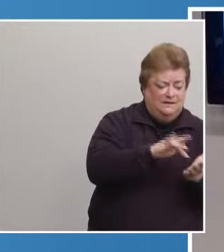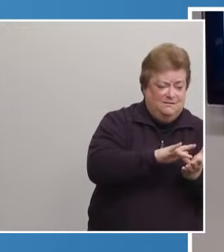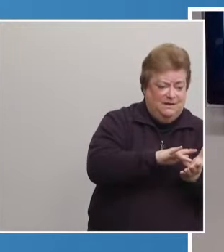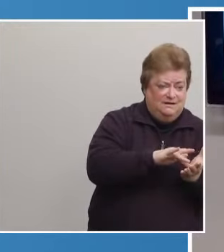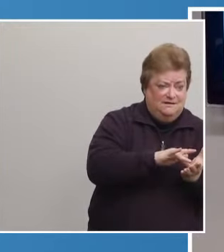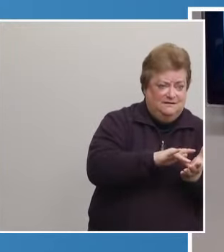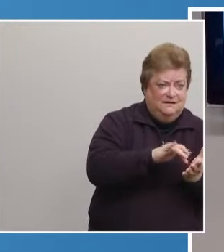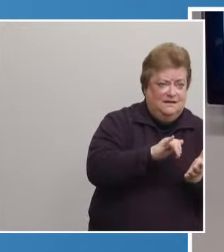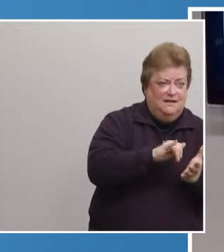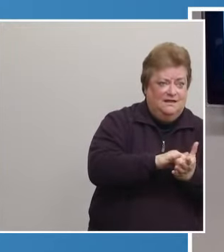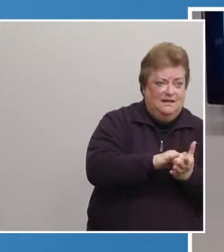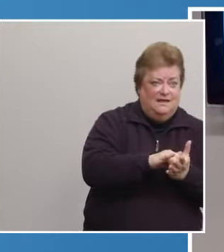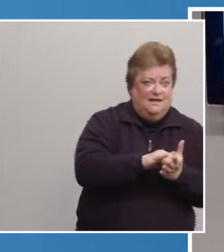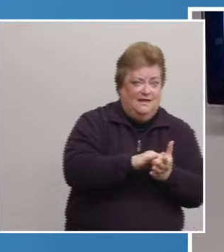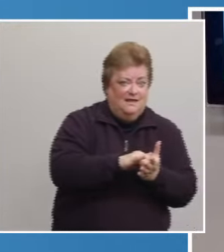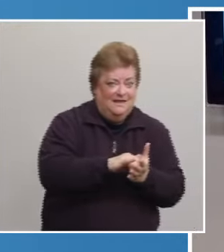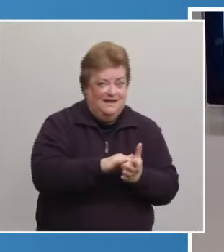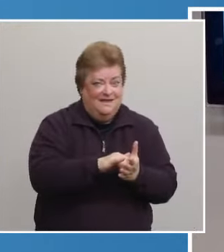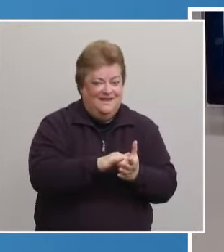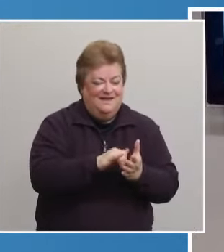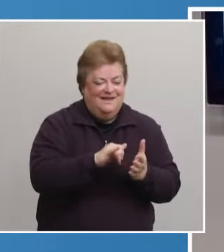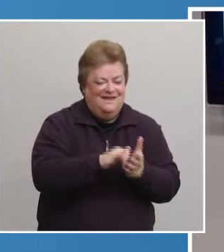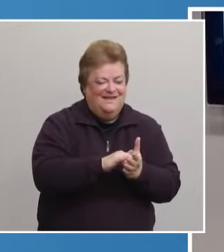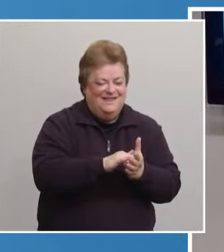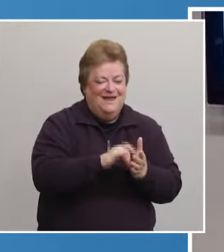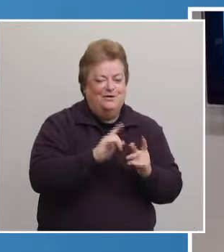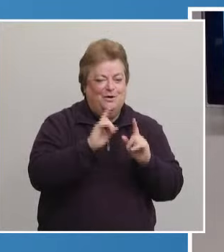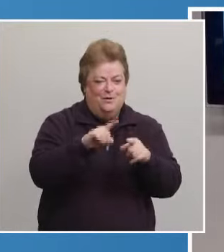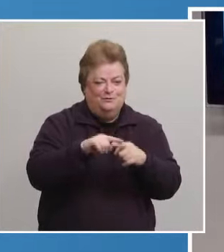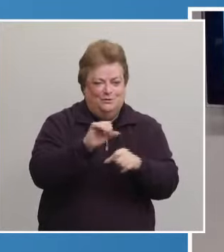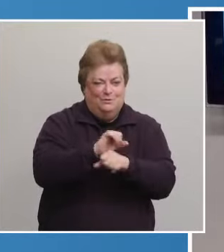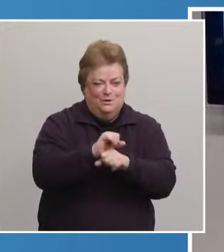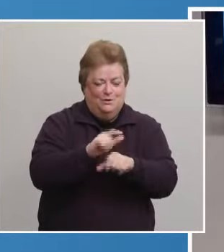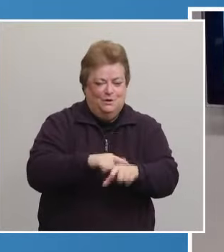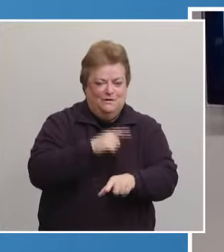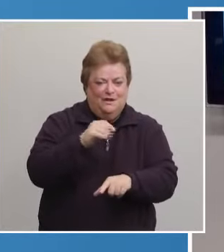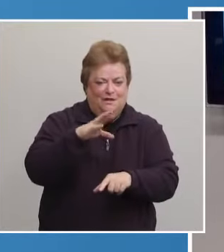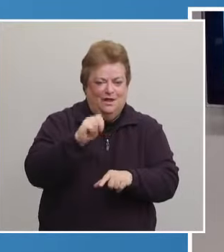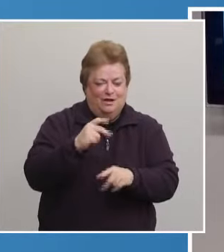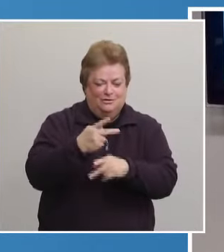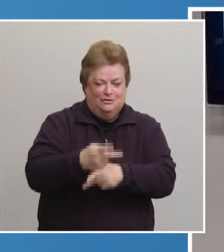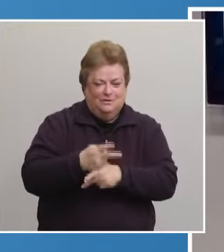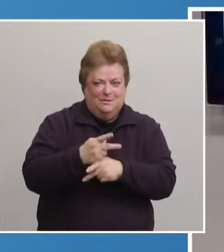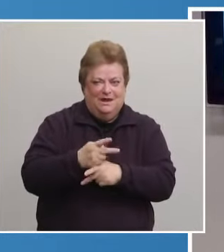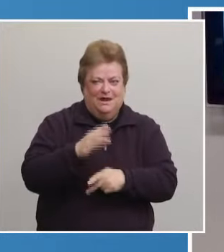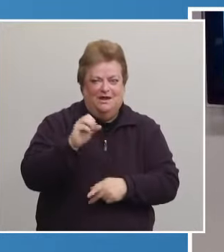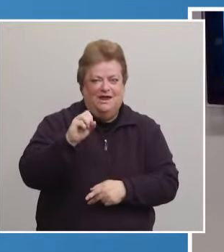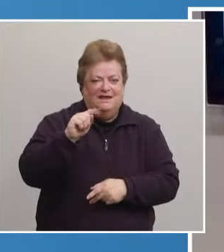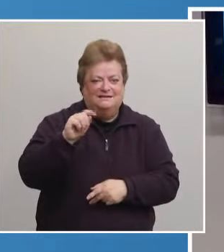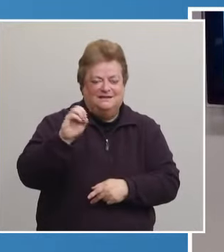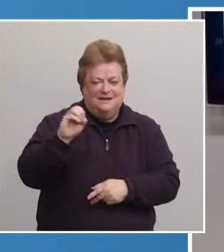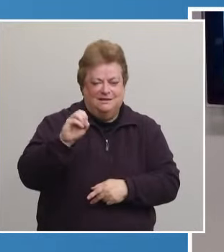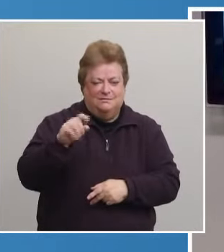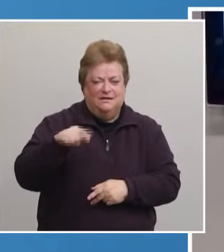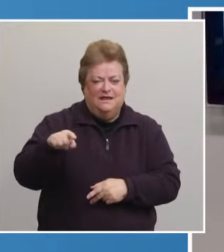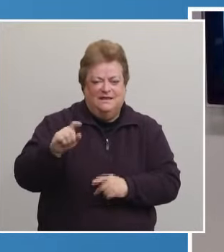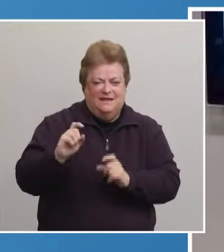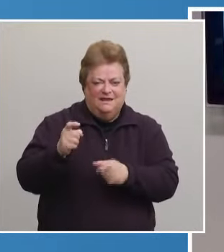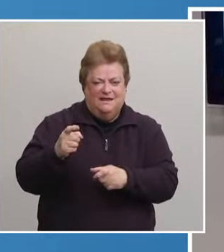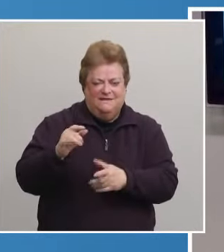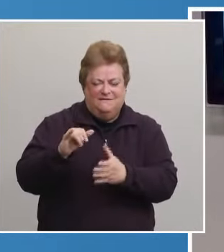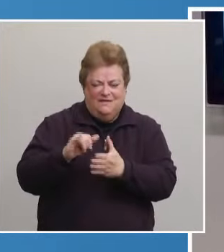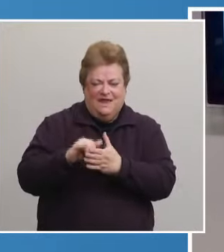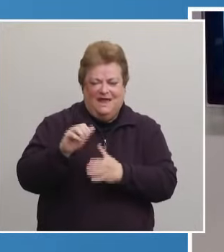goes out and works with long-term care centers and St. Elizabeth's who provides the monoclonal antibody.